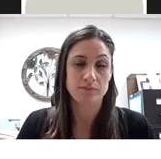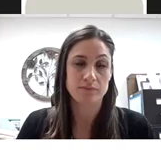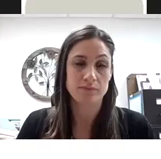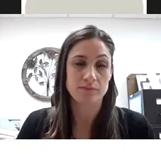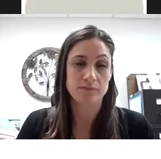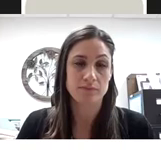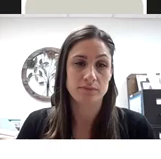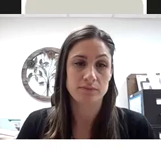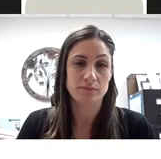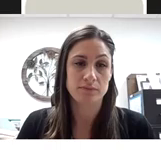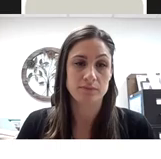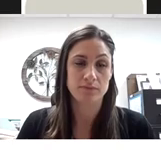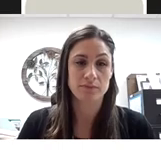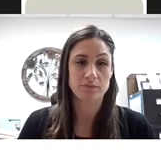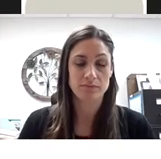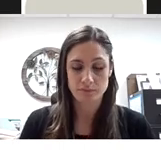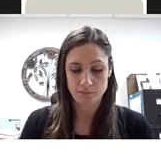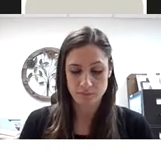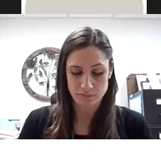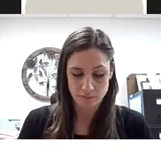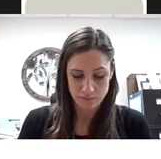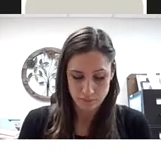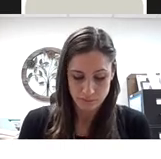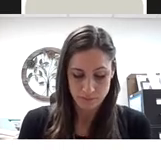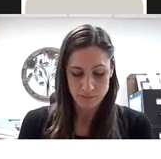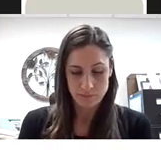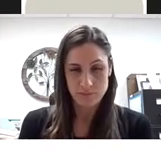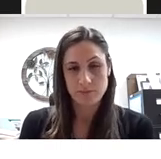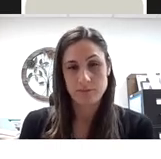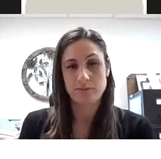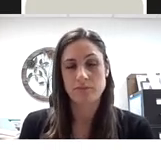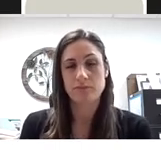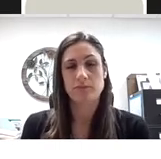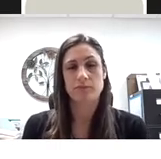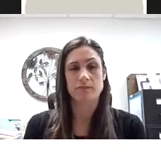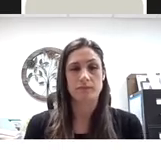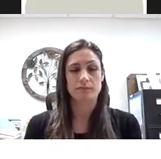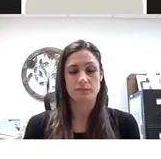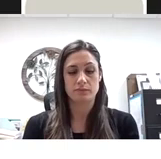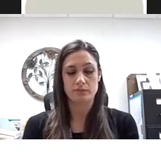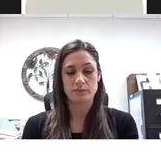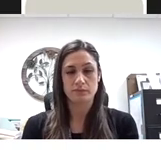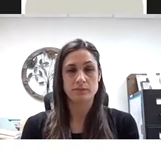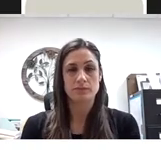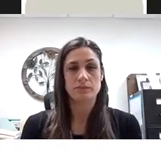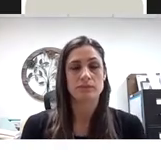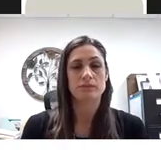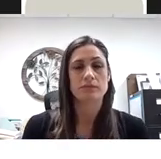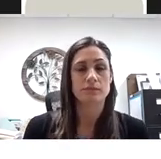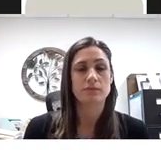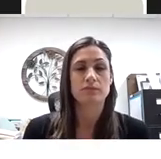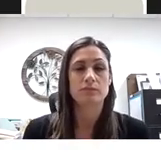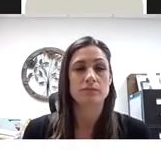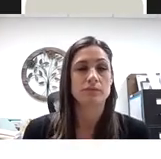And, and also, you know, the state VR agencies over time have